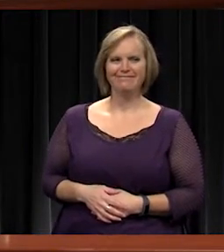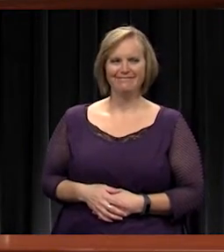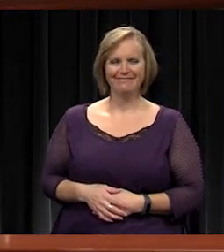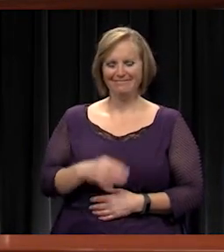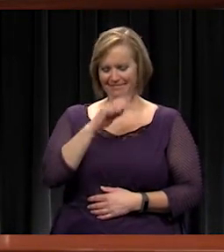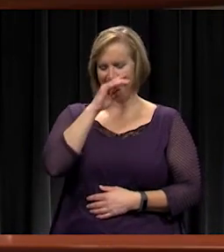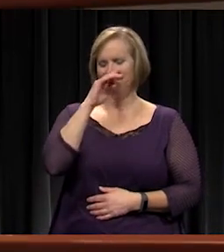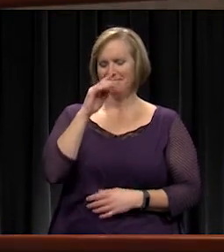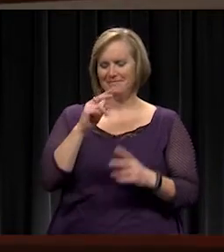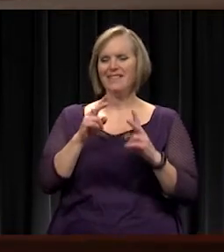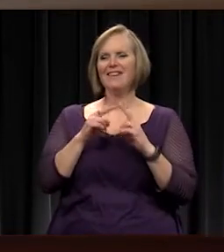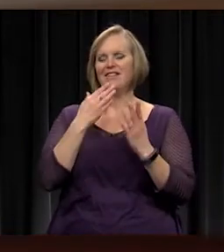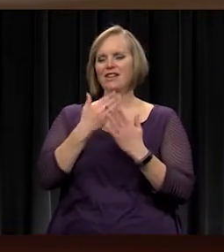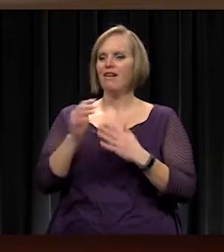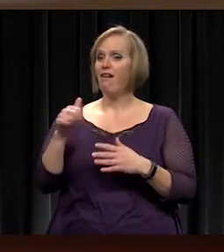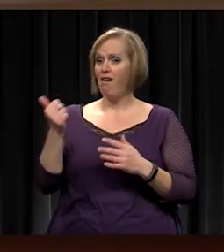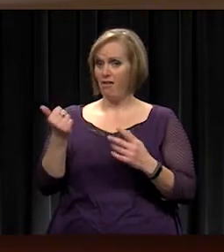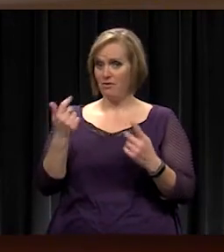Very good. Any other questions?